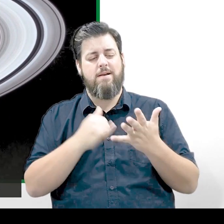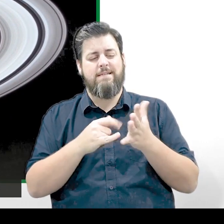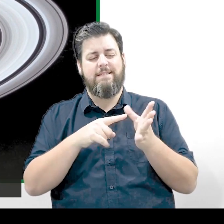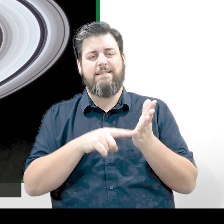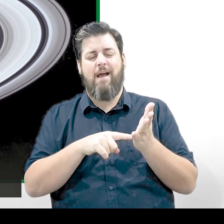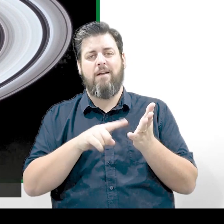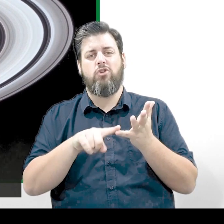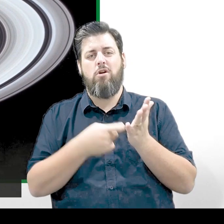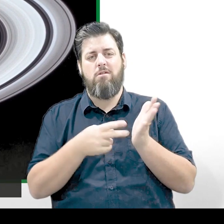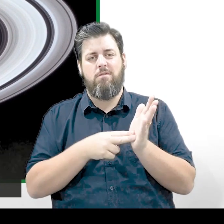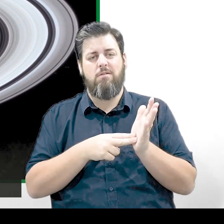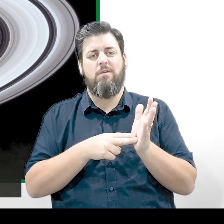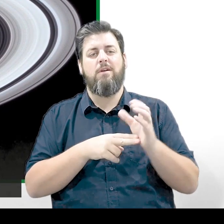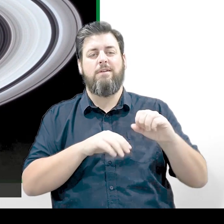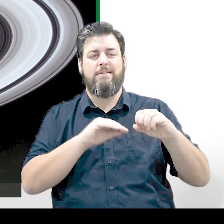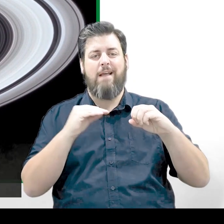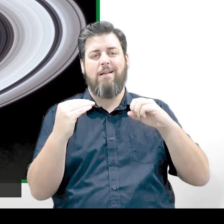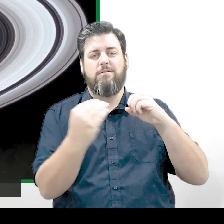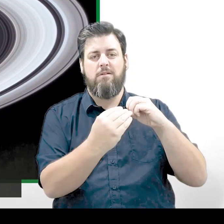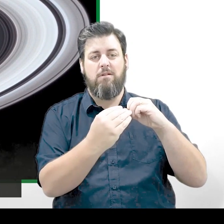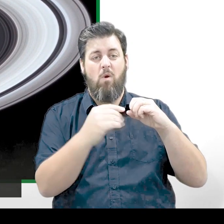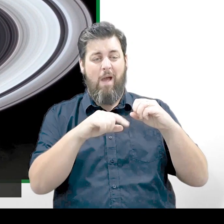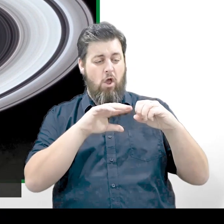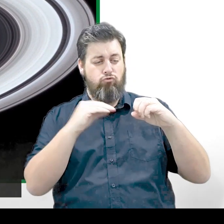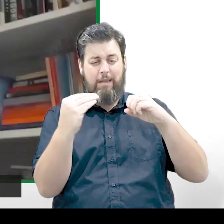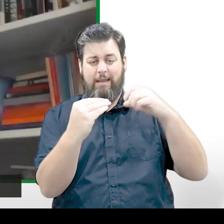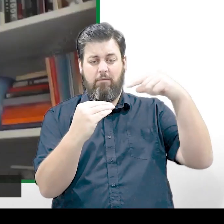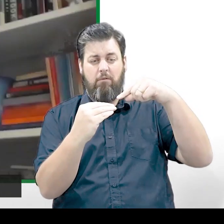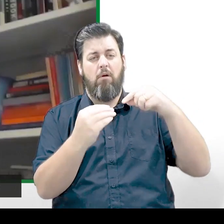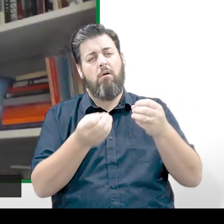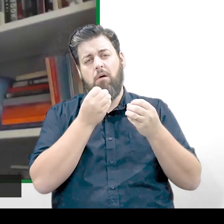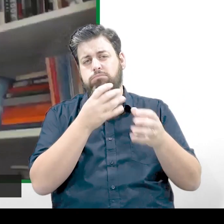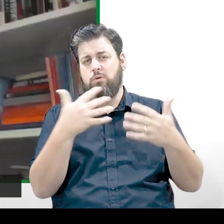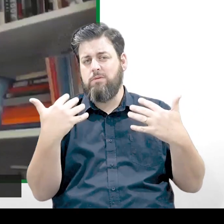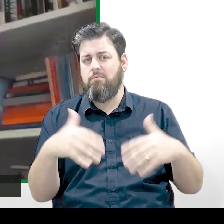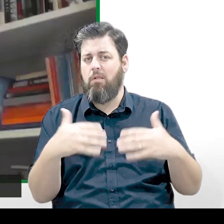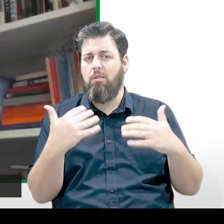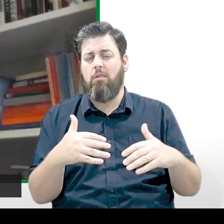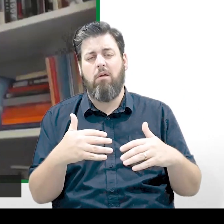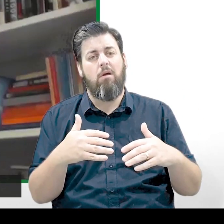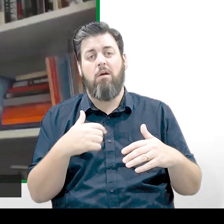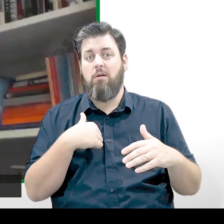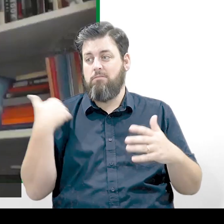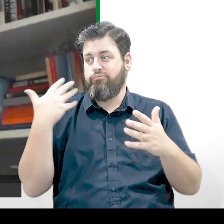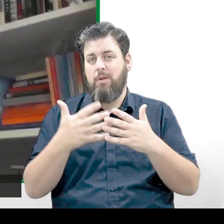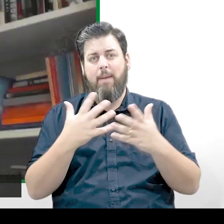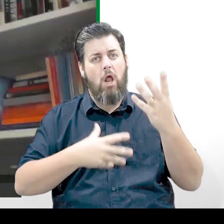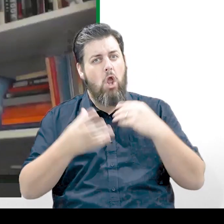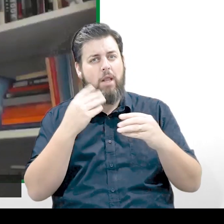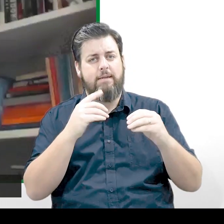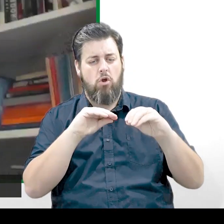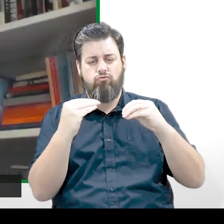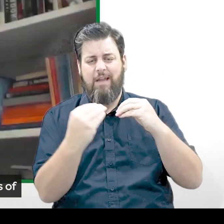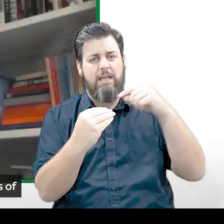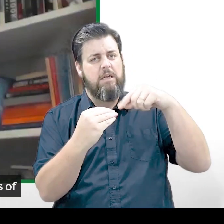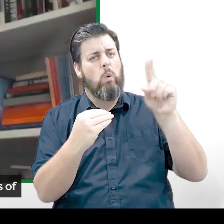because it's beautiful. All the rings are amazing. And we've learned so much about those rings. Once upon a